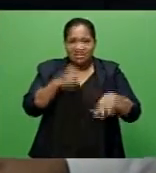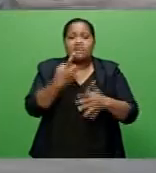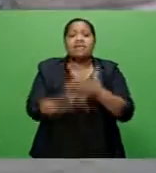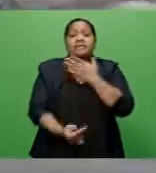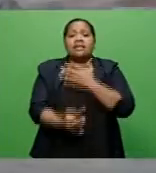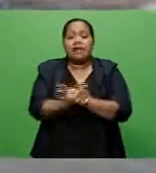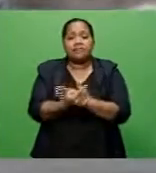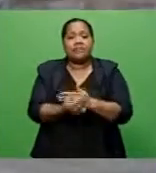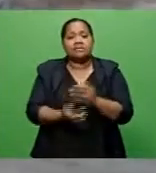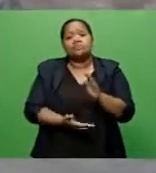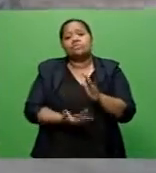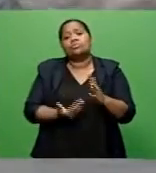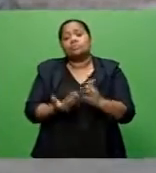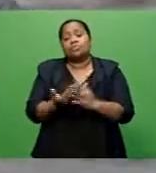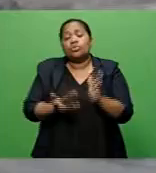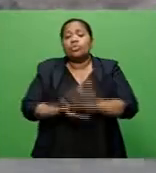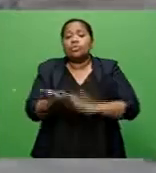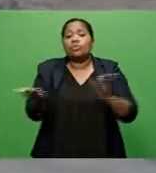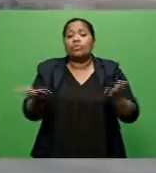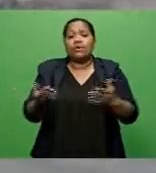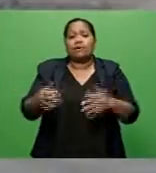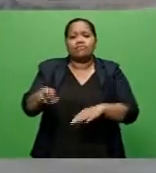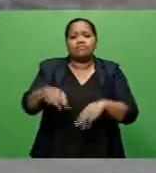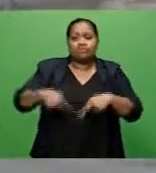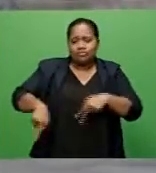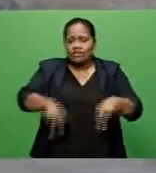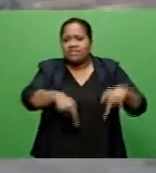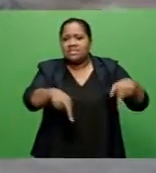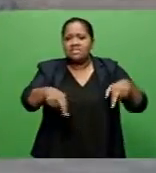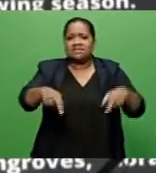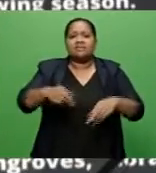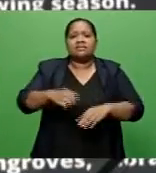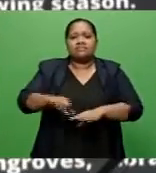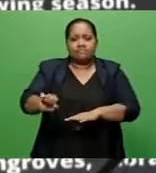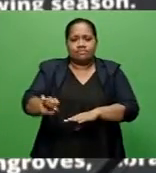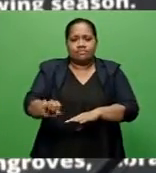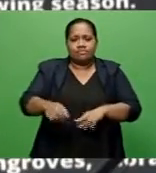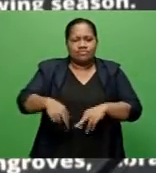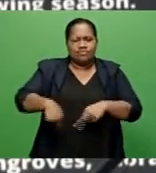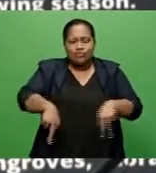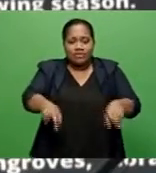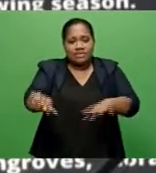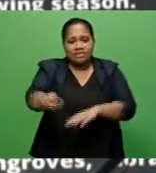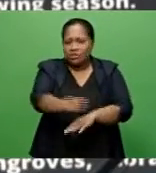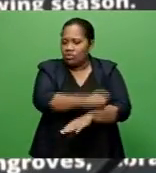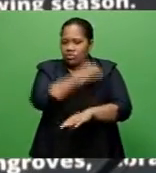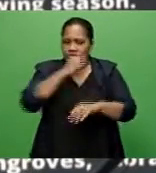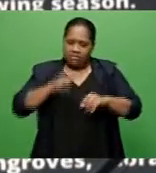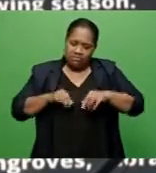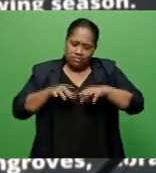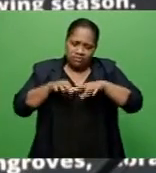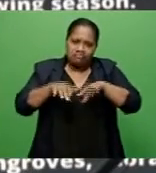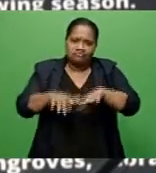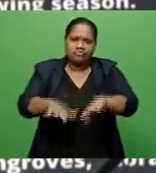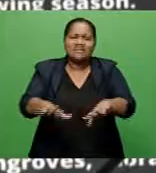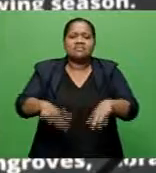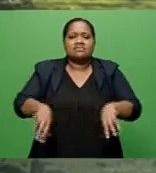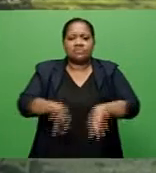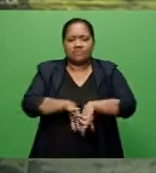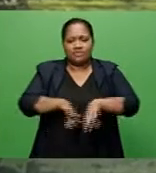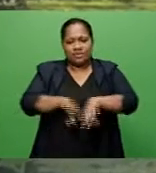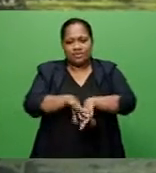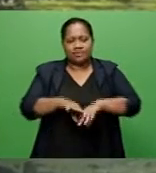streams and oceans. Wetlands give us a very useful range of environmental, social and economic services.